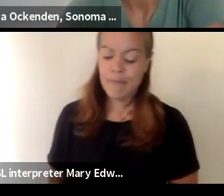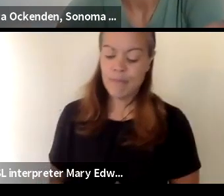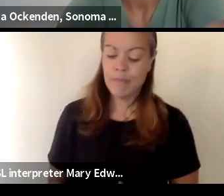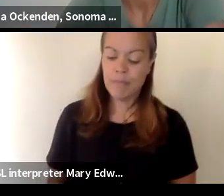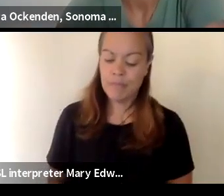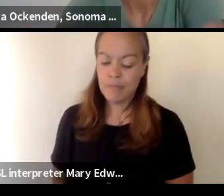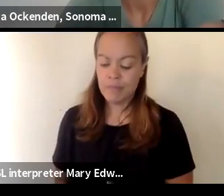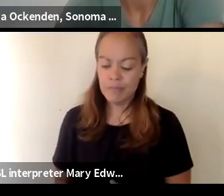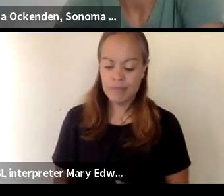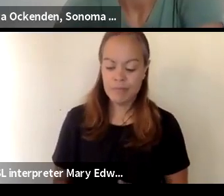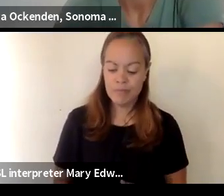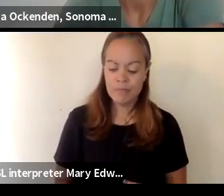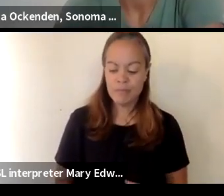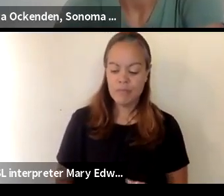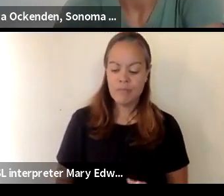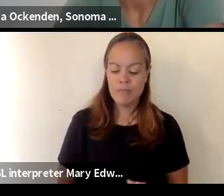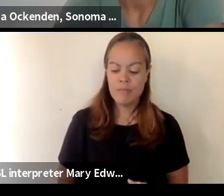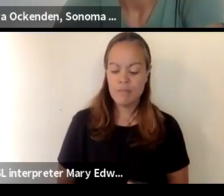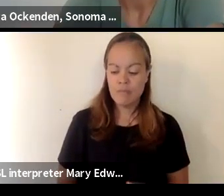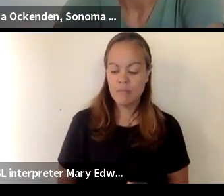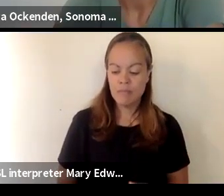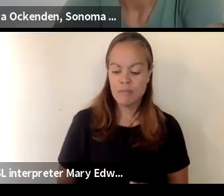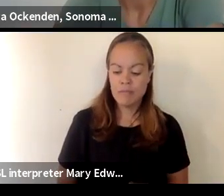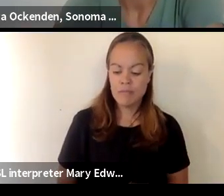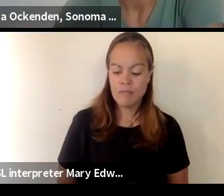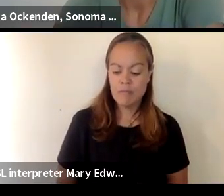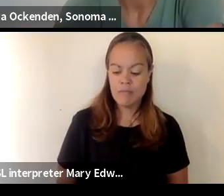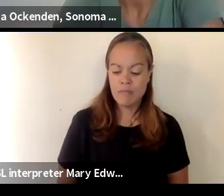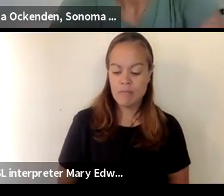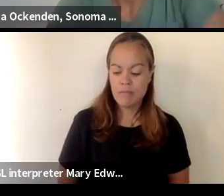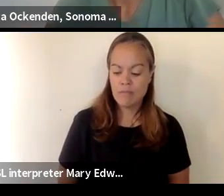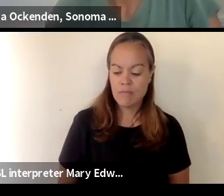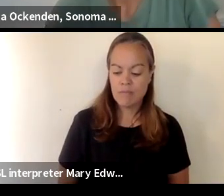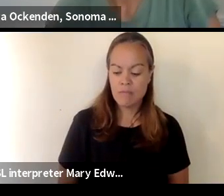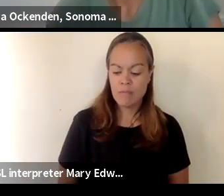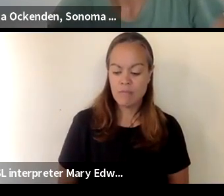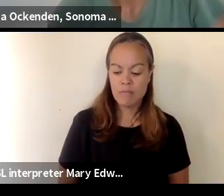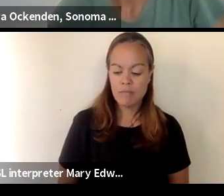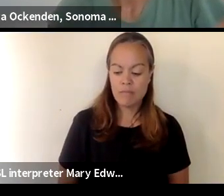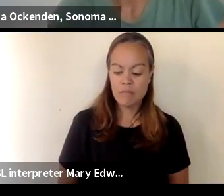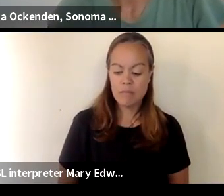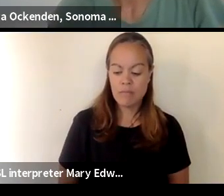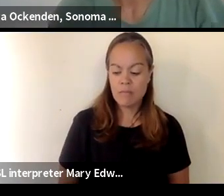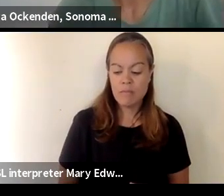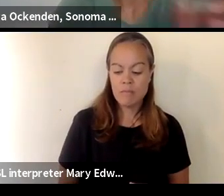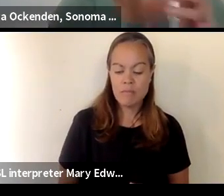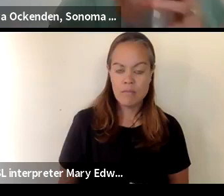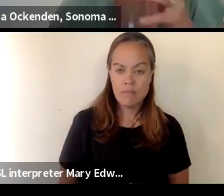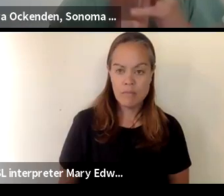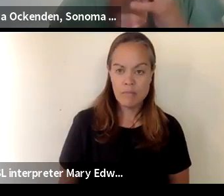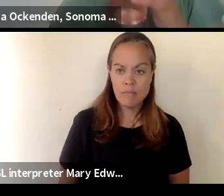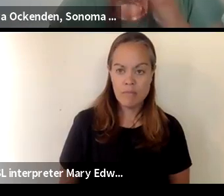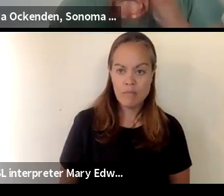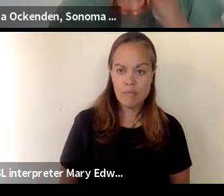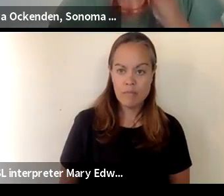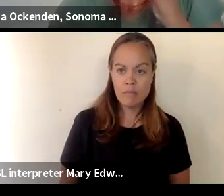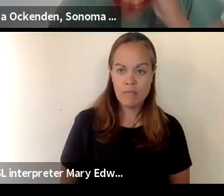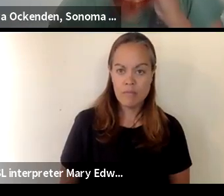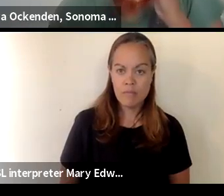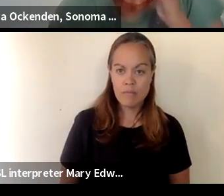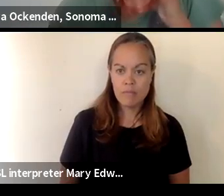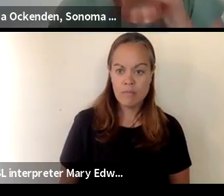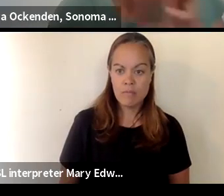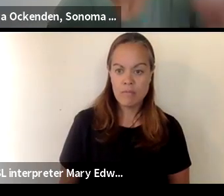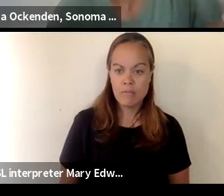y completamente en español este jueves a las cuatro por nuestra página de facebook gracias